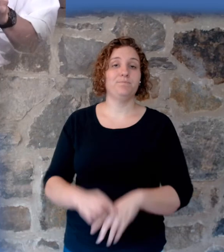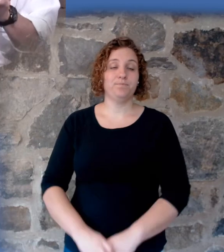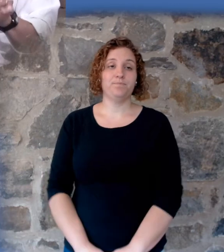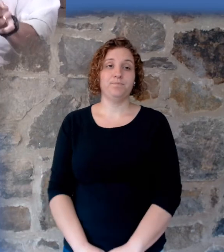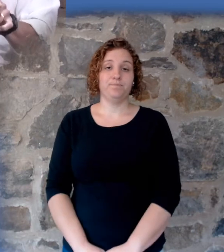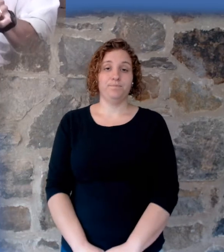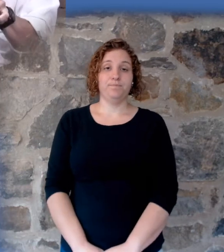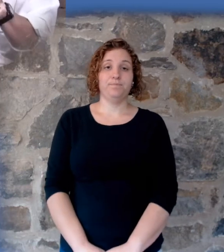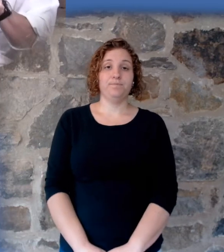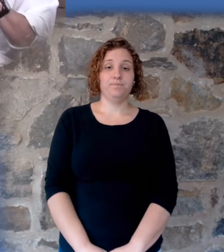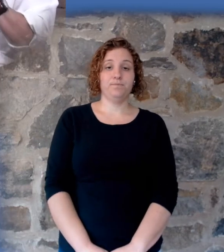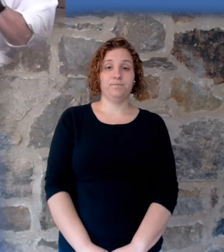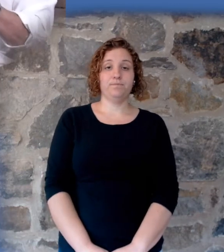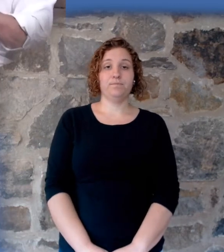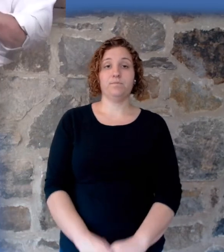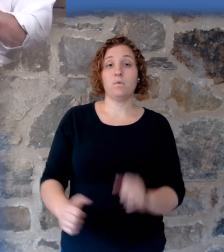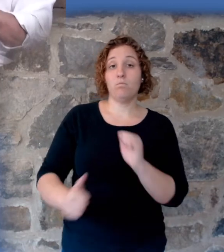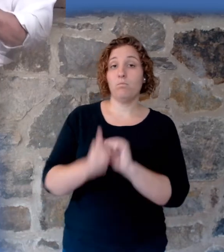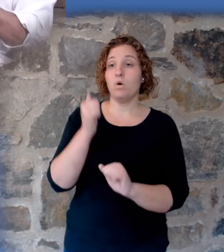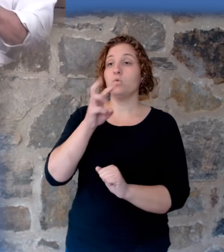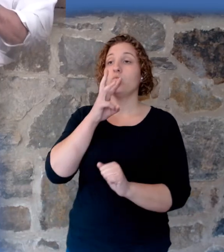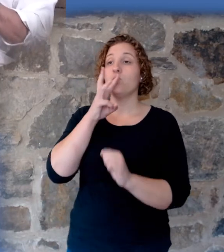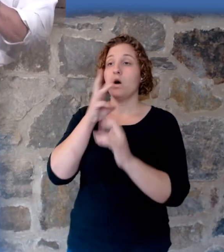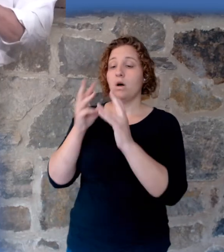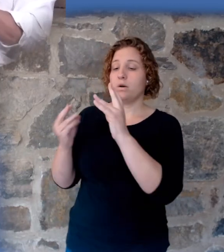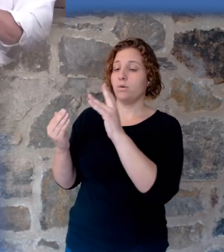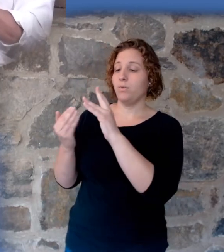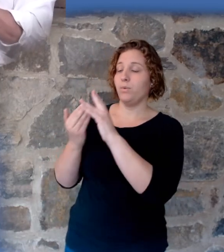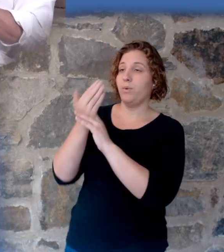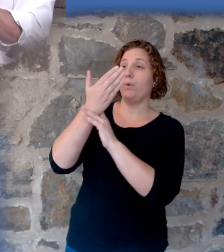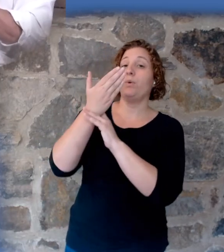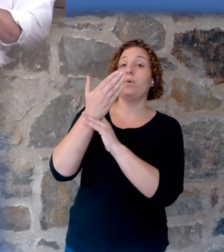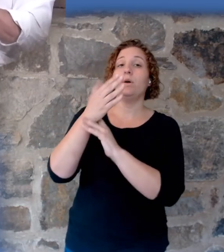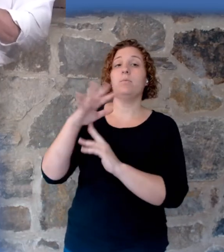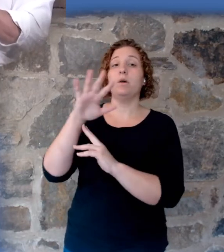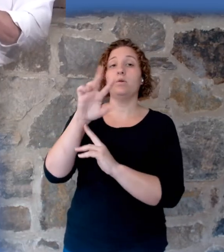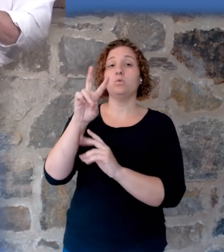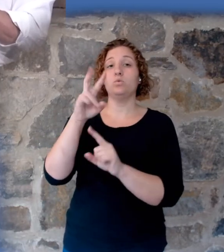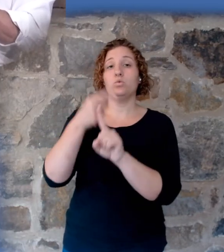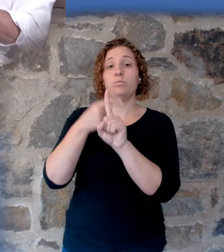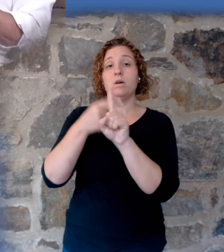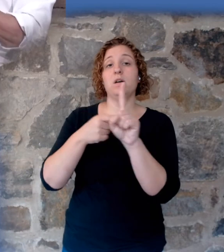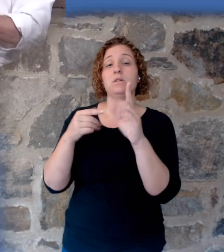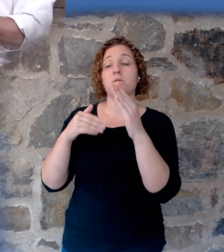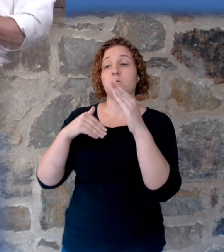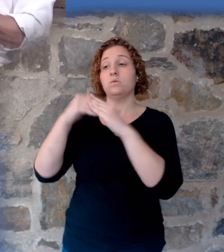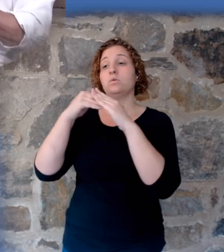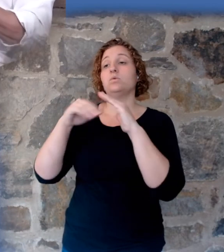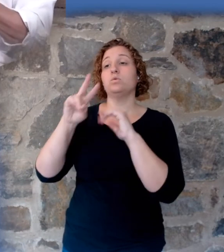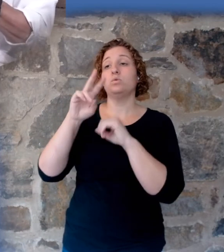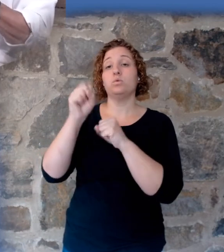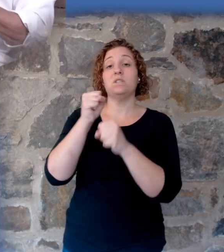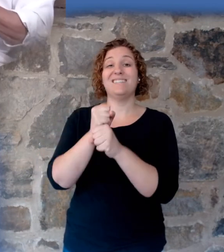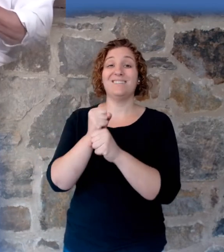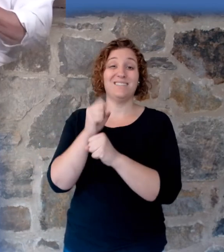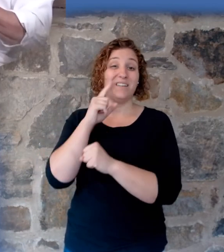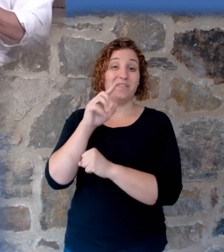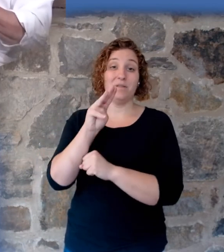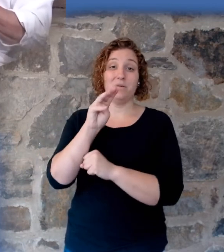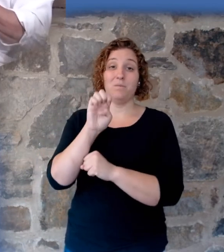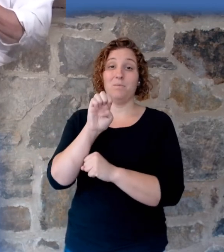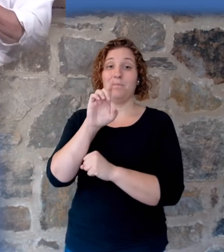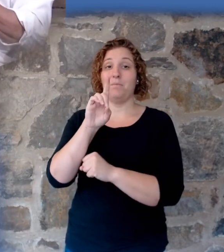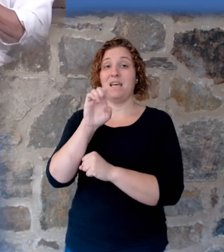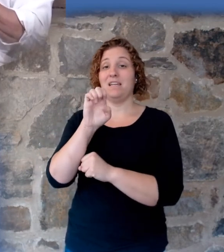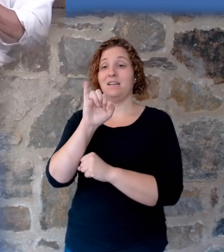Most of the water came in within two months to two years. Even the Mediterranean, the only way to explain it is massive amount of water quickly breaching